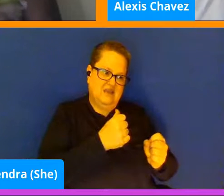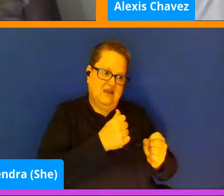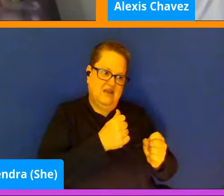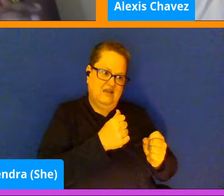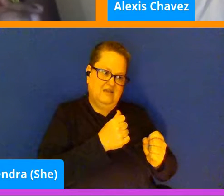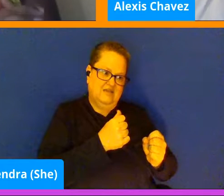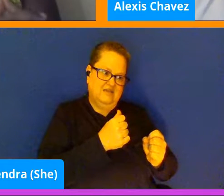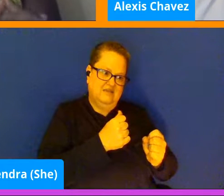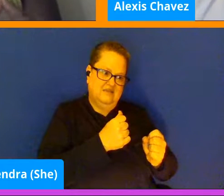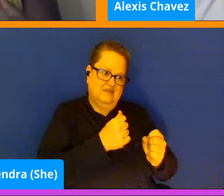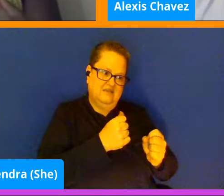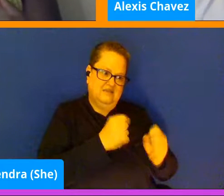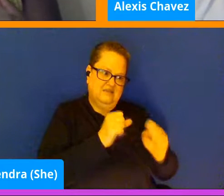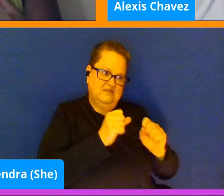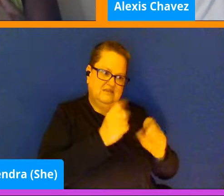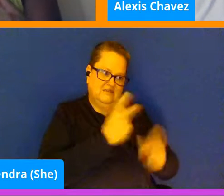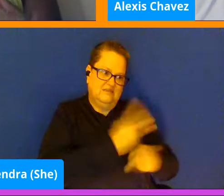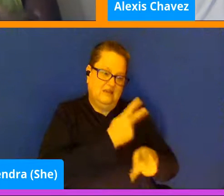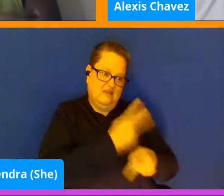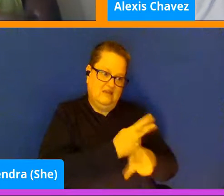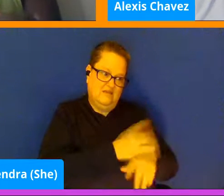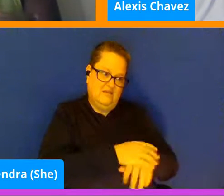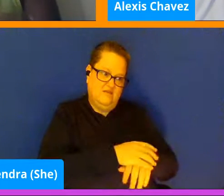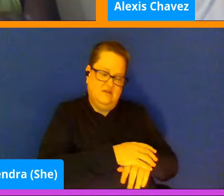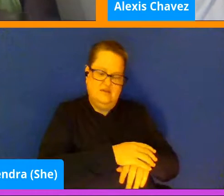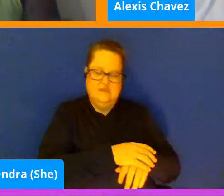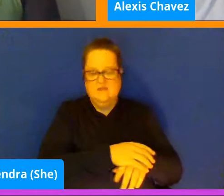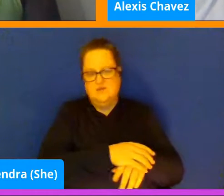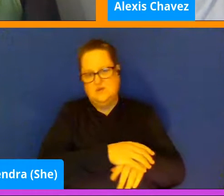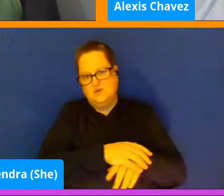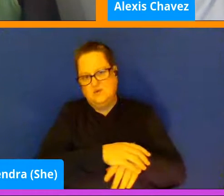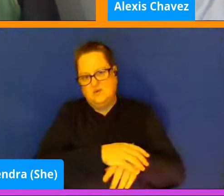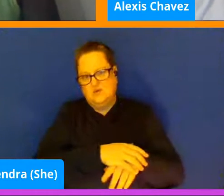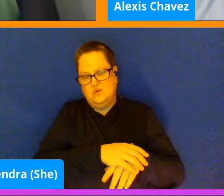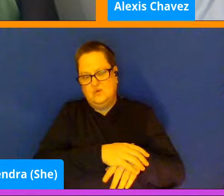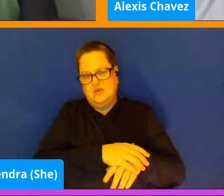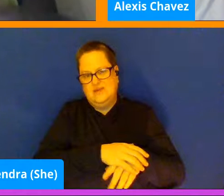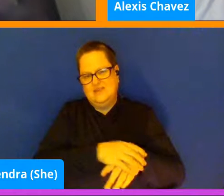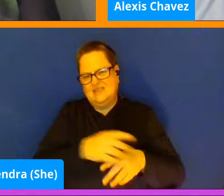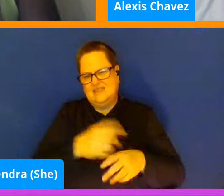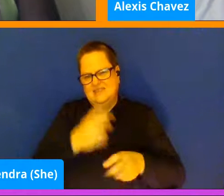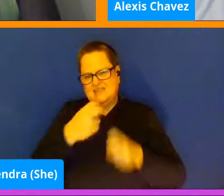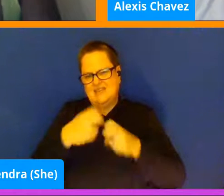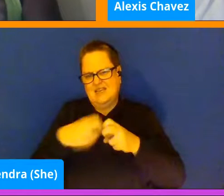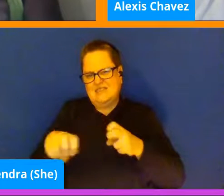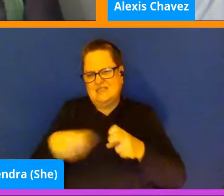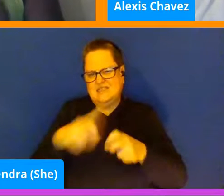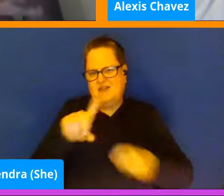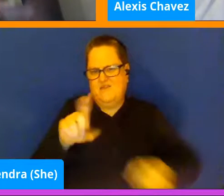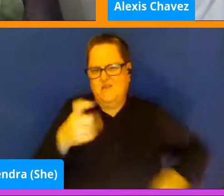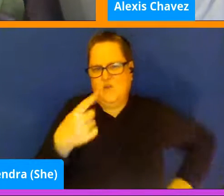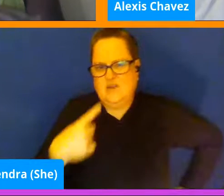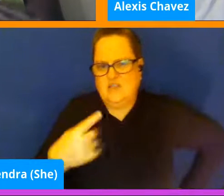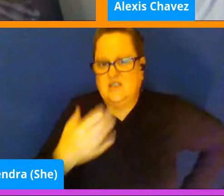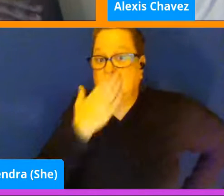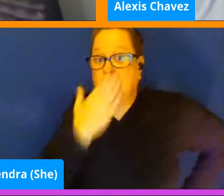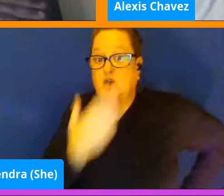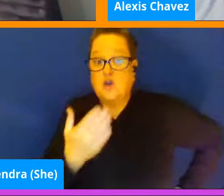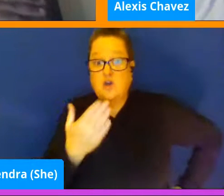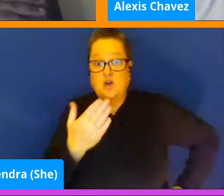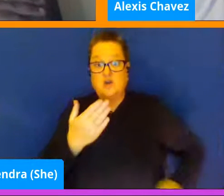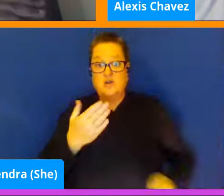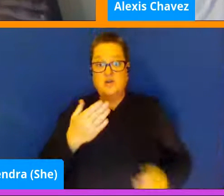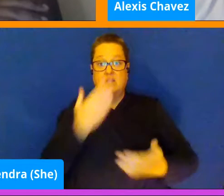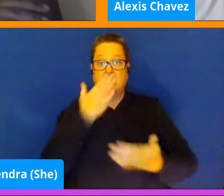Yeah, it's a tough question, to be honest, it's a good question that doesn't